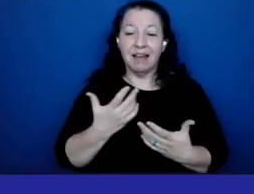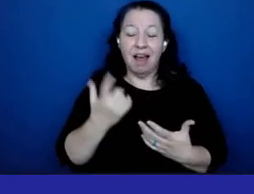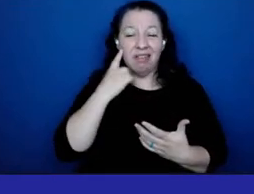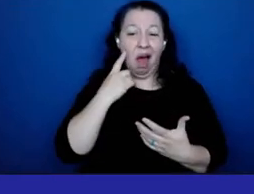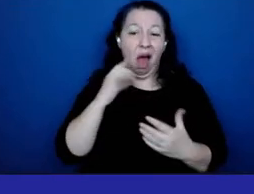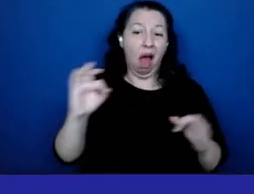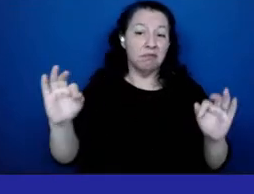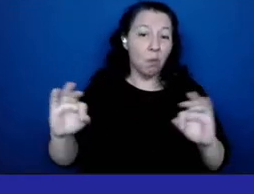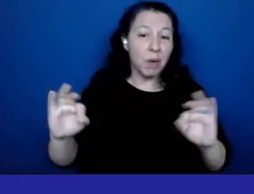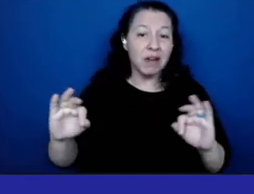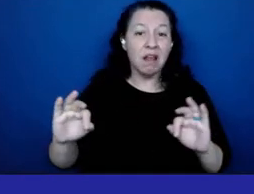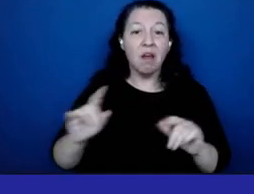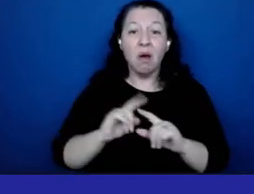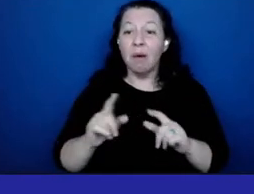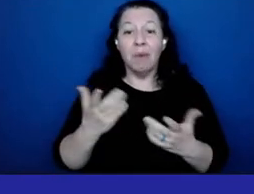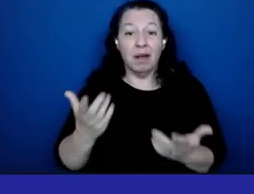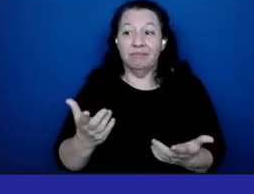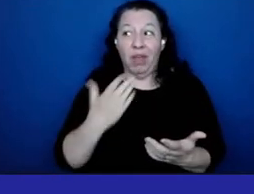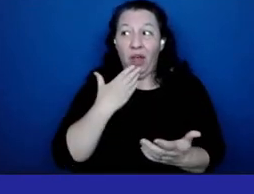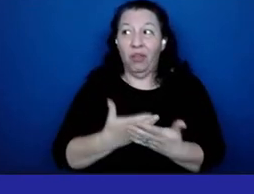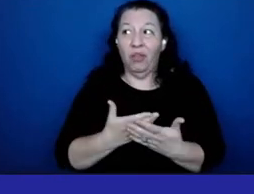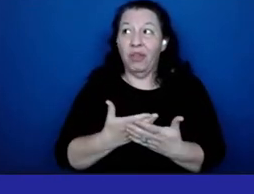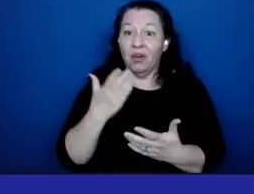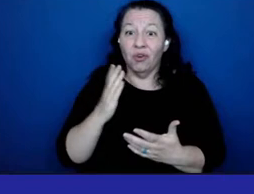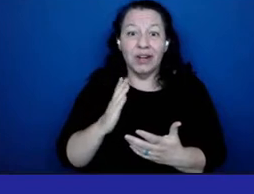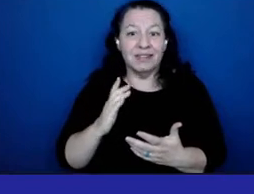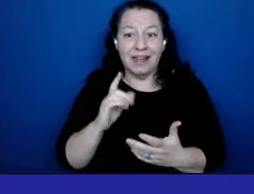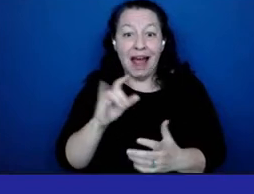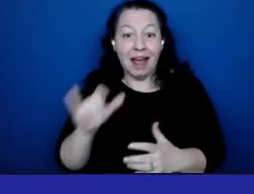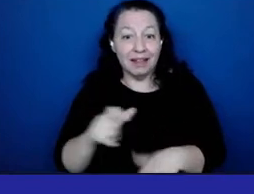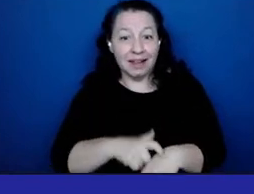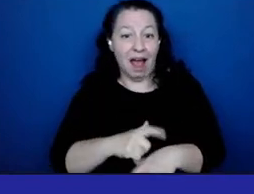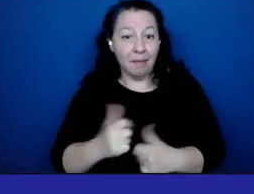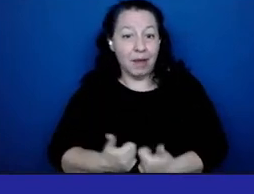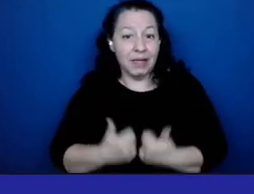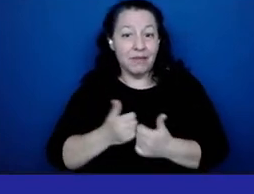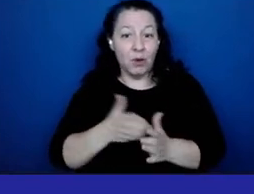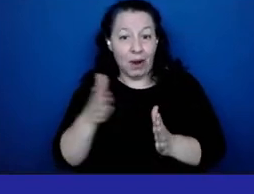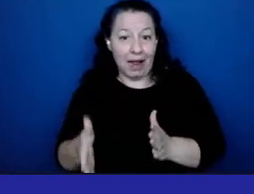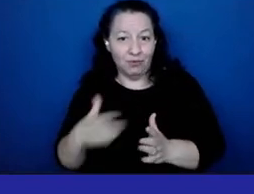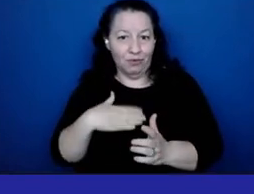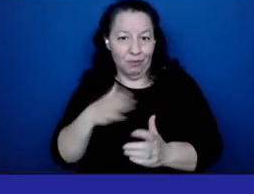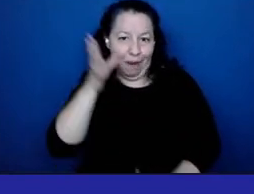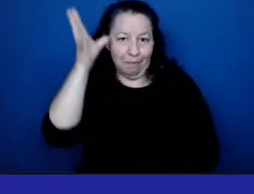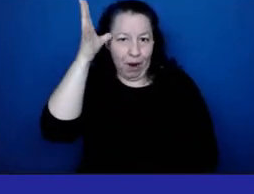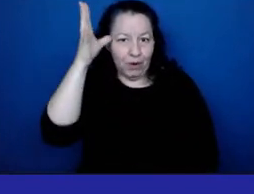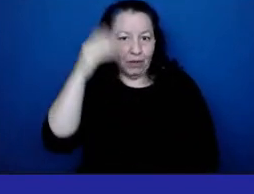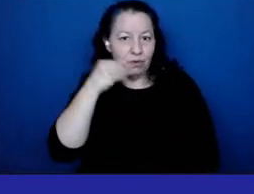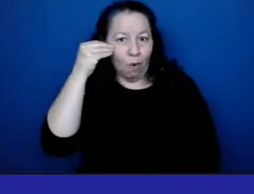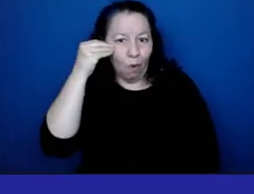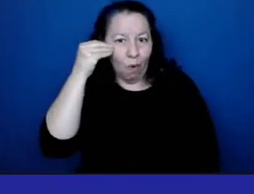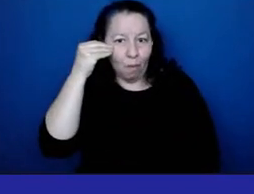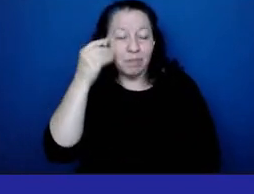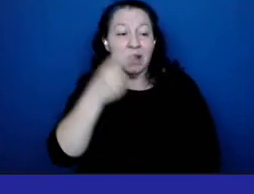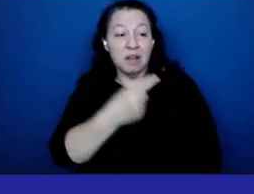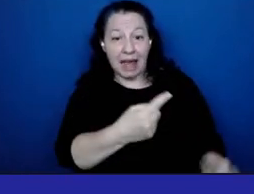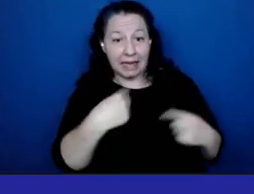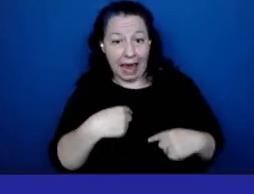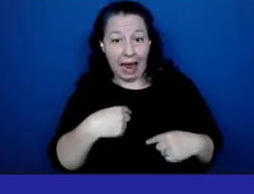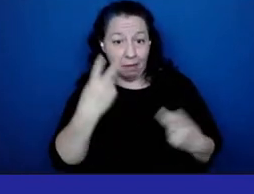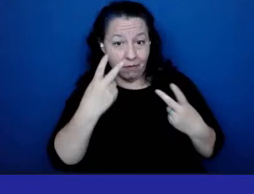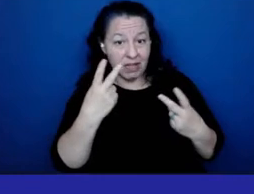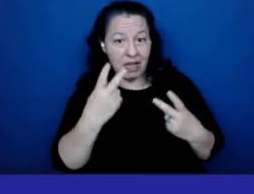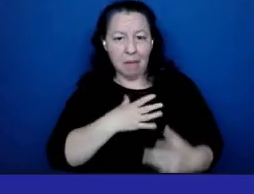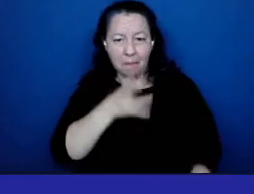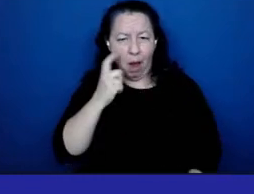thank goodness i had i was actually at the time living next door to my parents came over to see me my mother knew